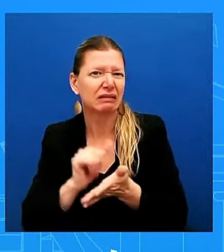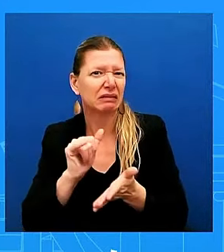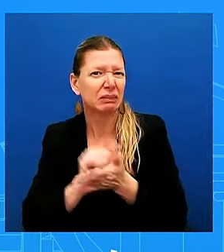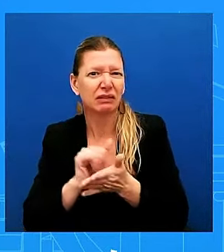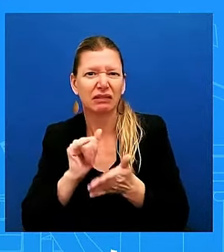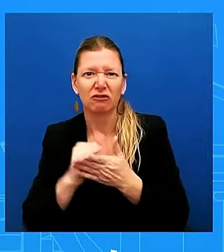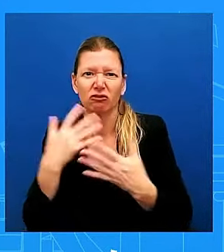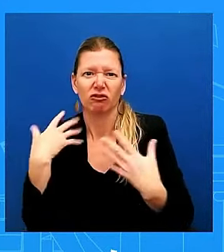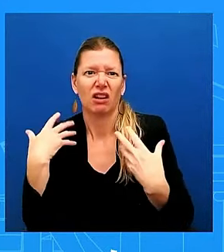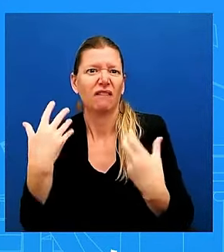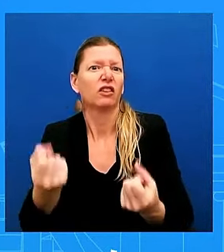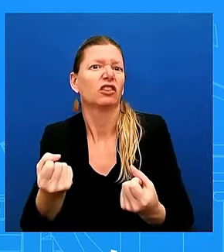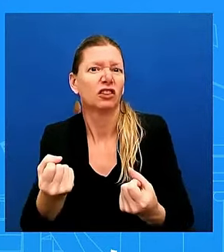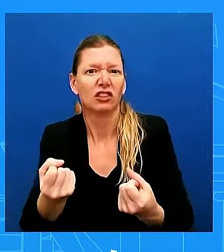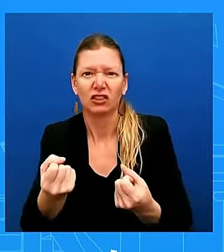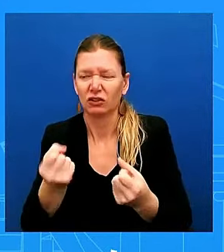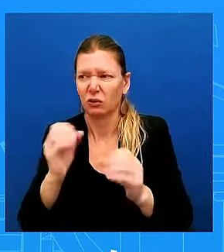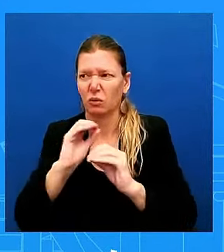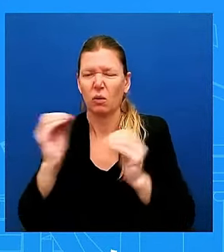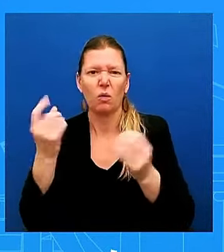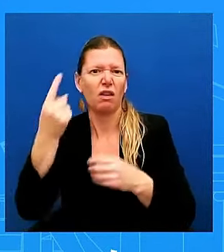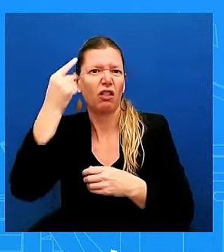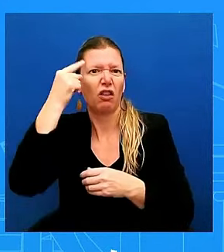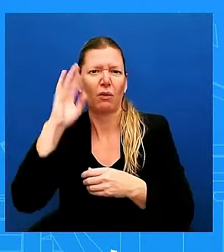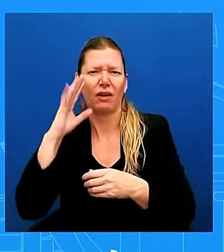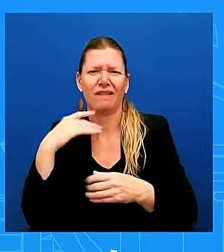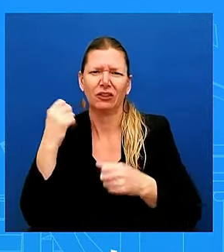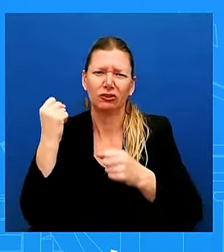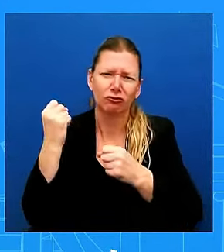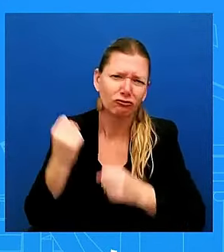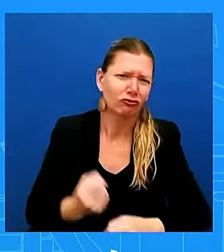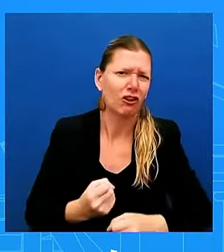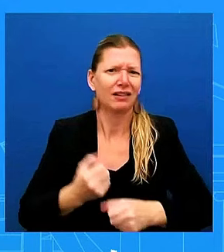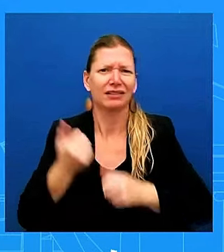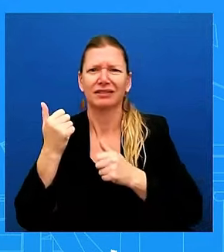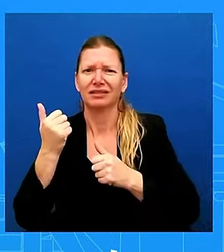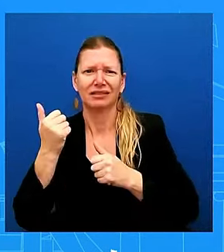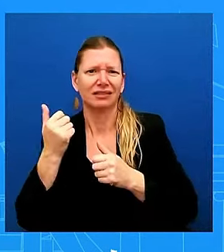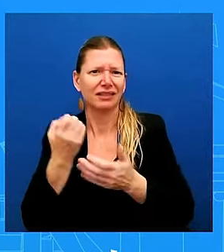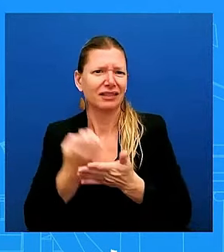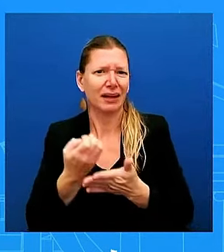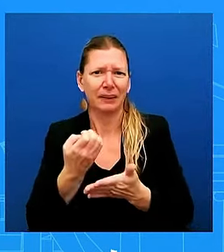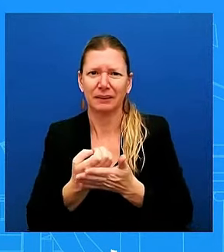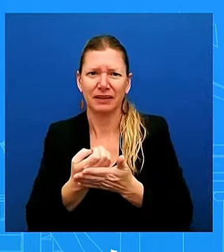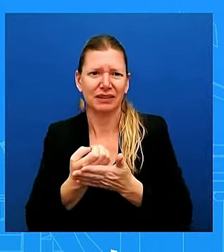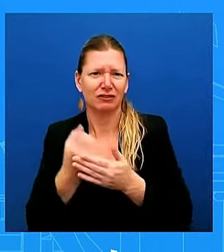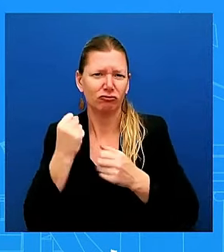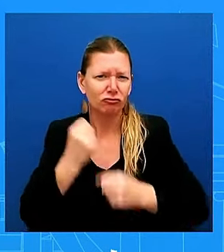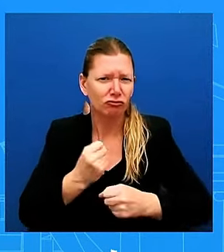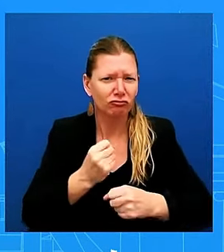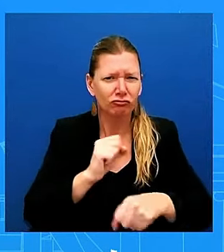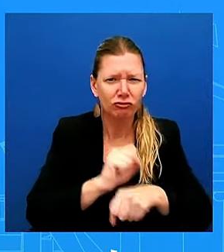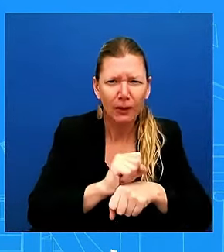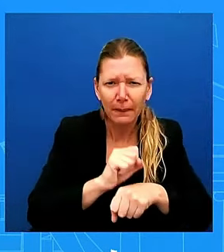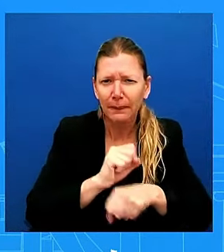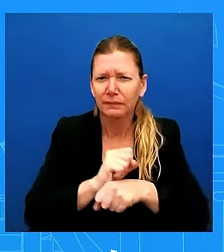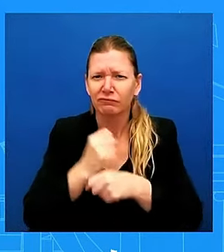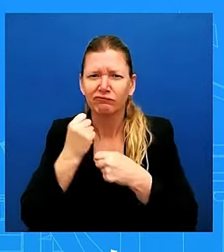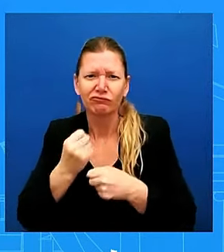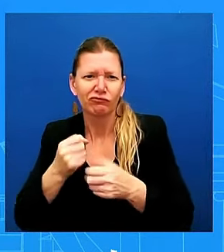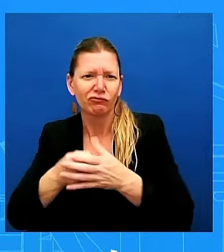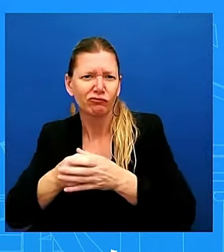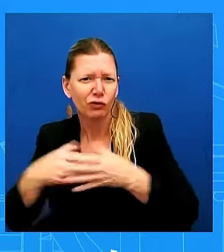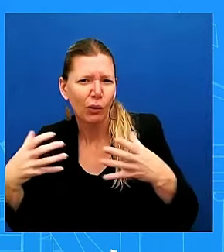on jobs, strongest on growth, and get inflation down as fast as we did. And so, that just shows that the